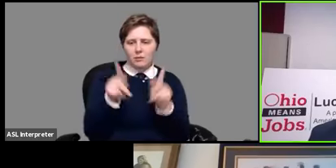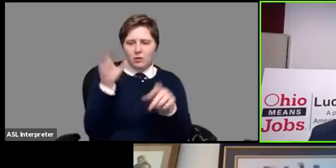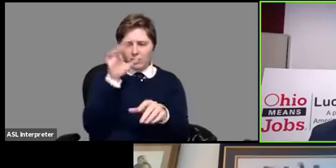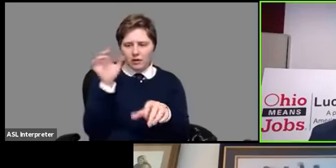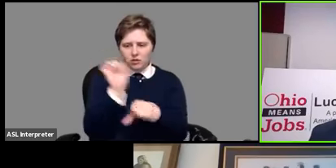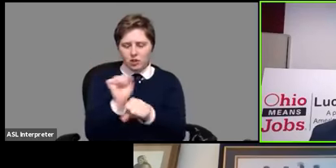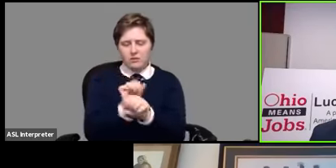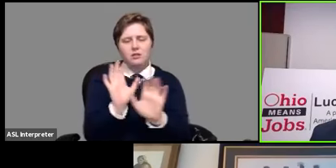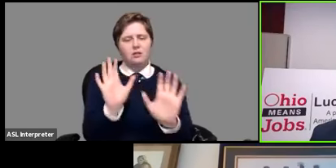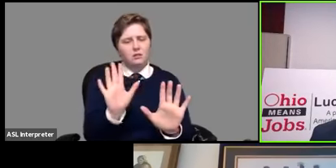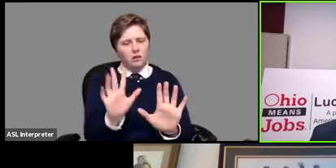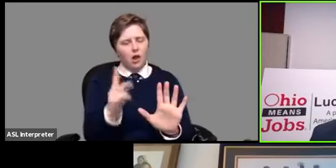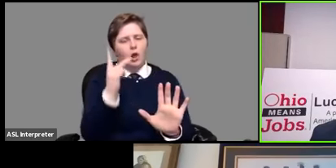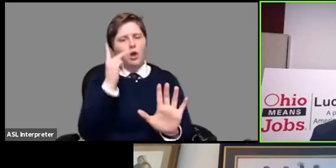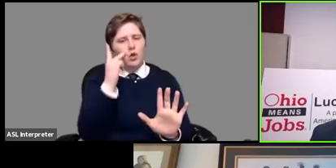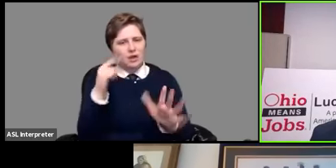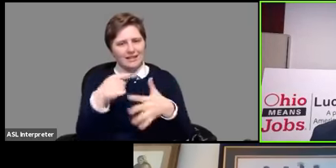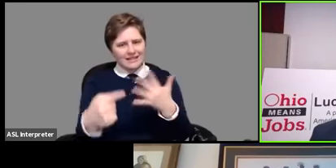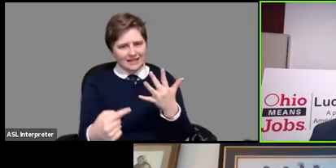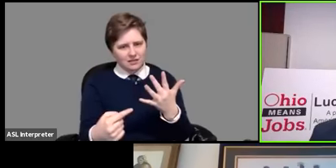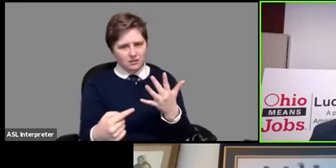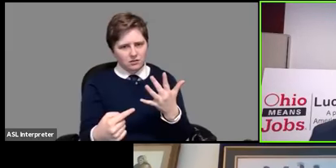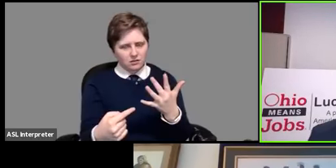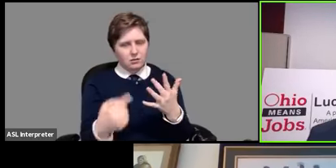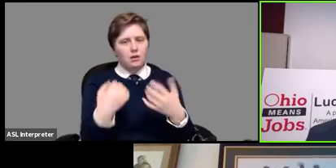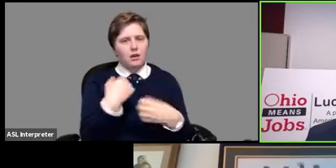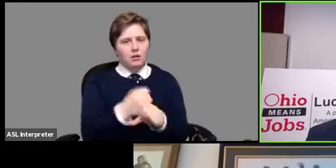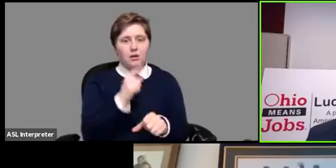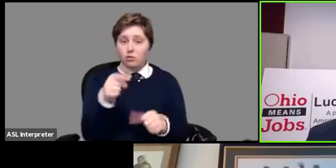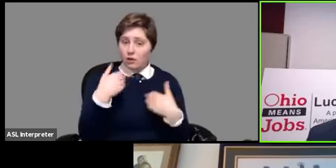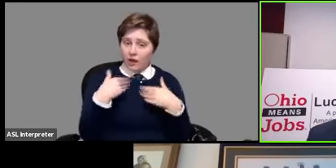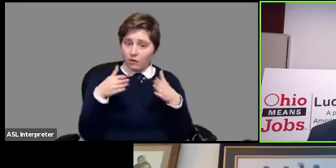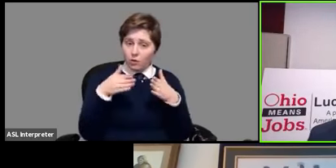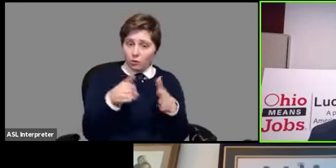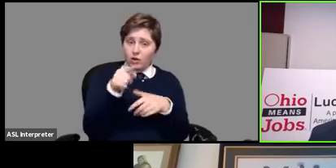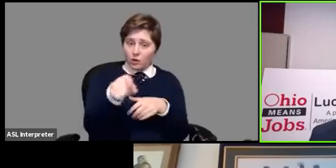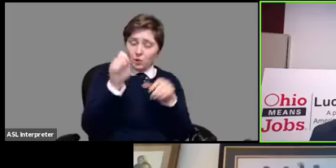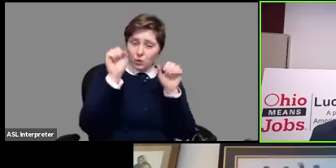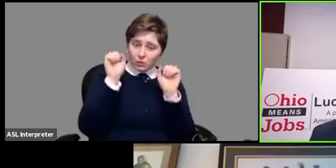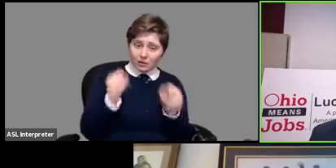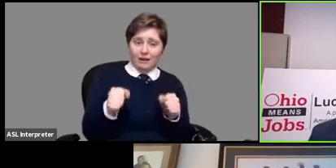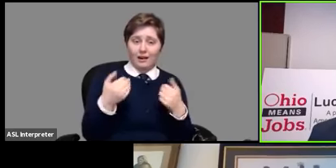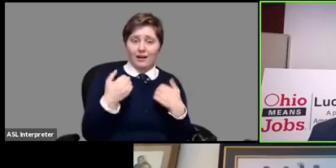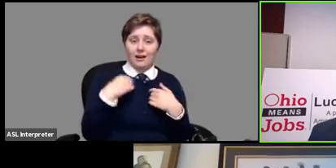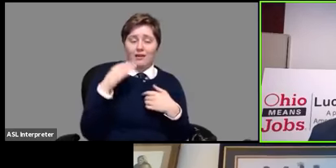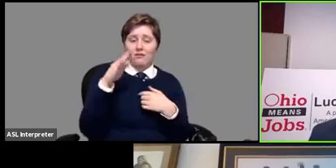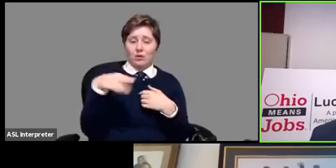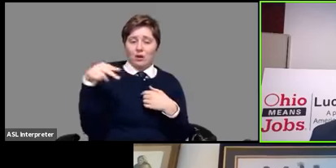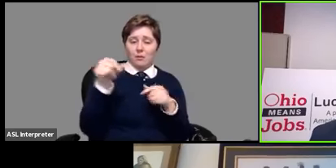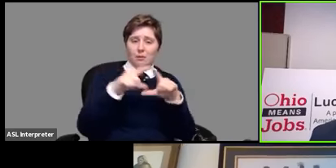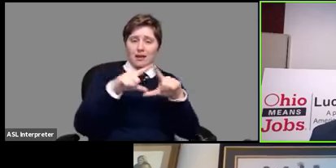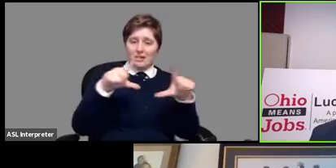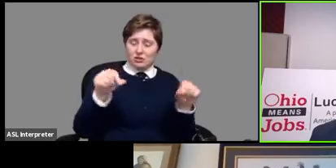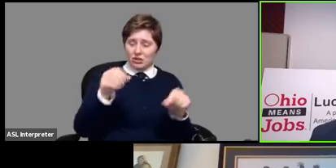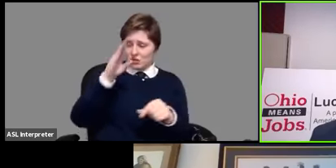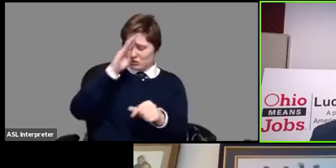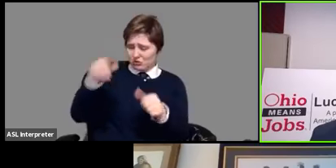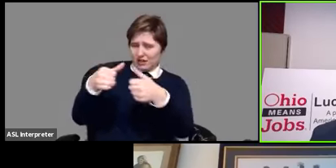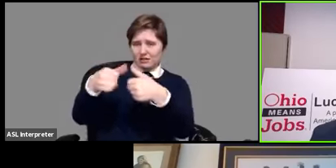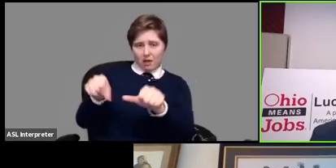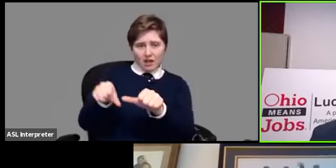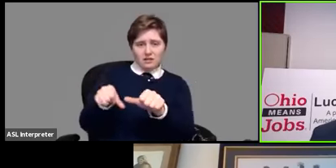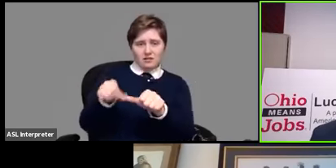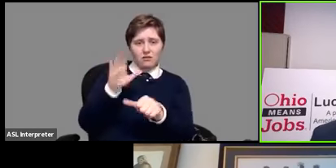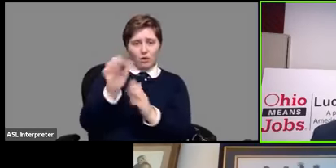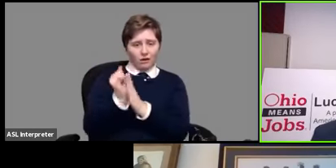you know really look at those things and make sure that you have a way that you can have your pay paycheck uh directly deposit